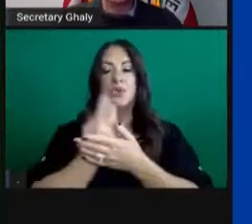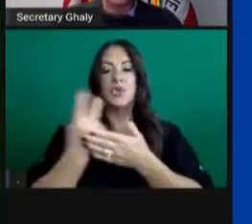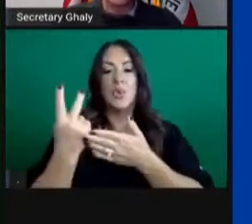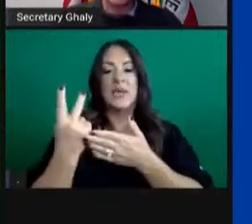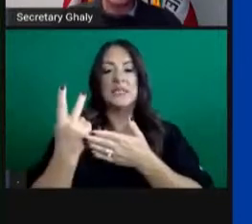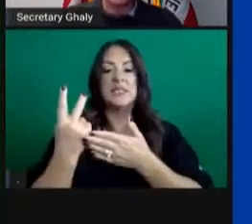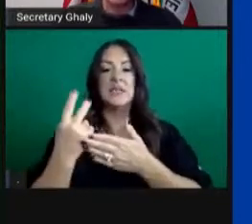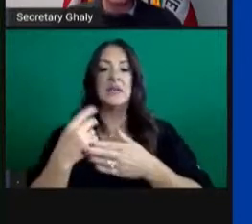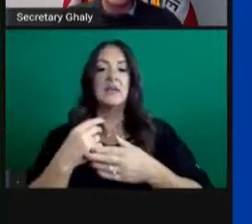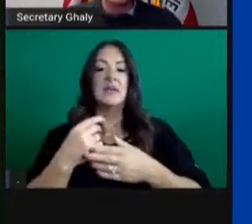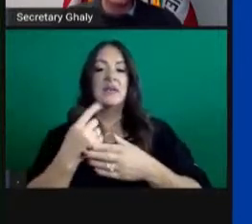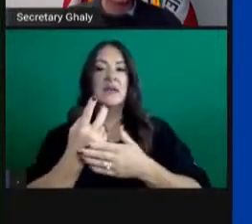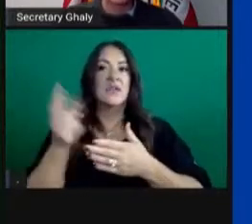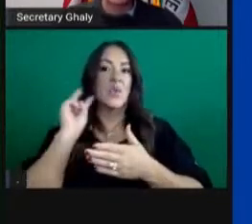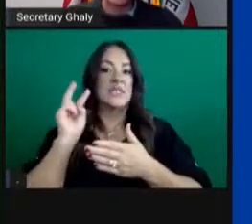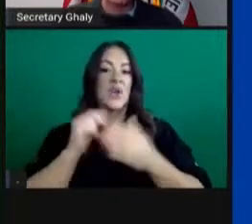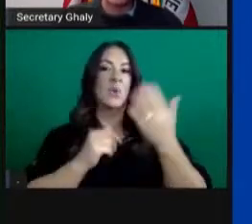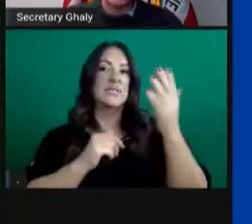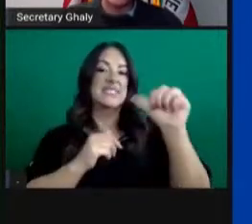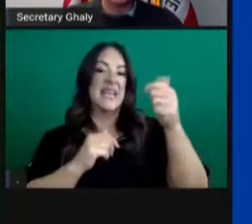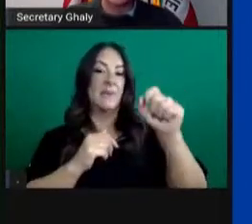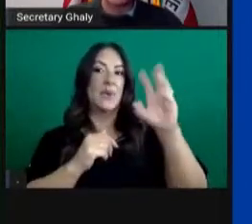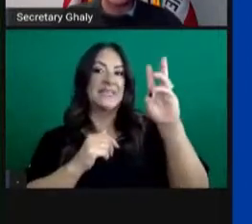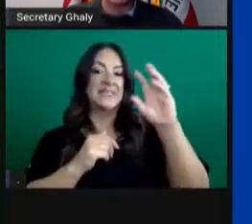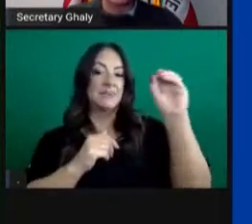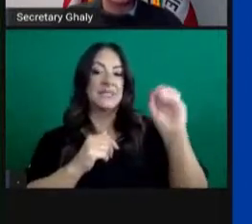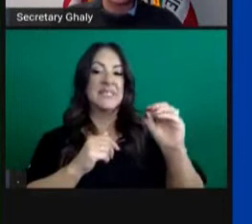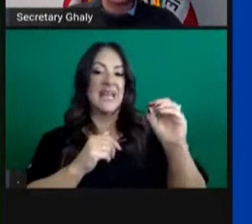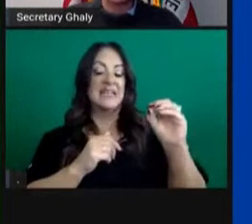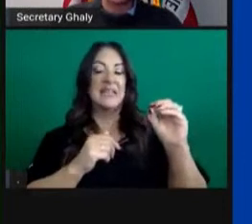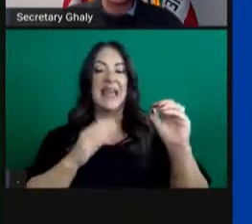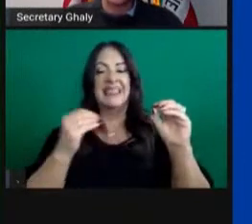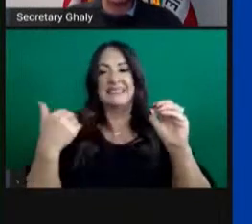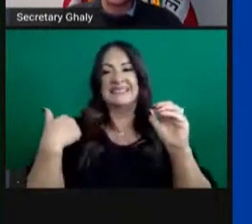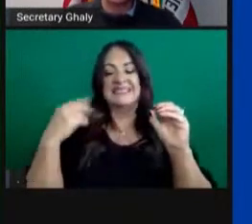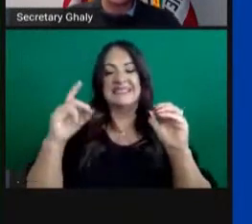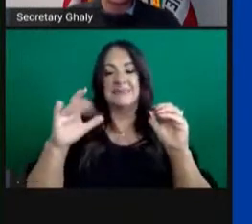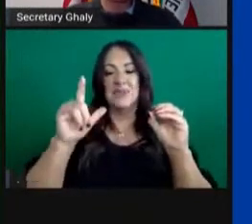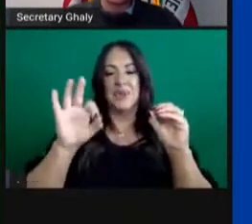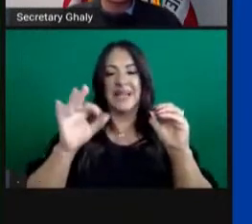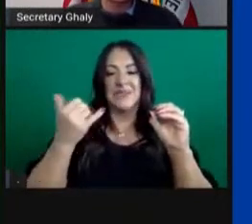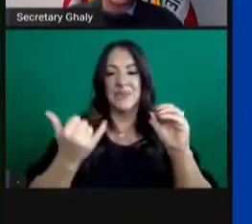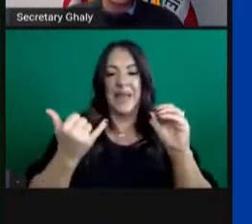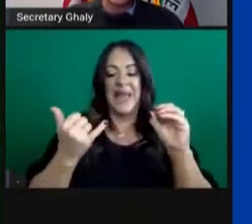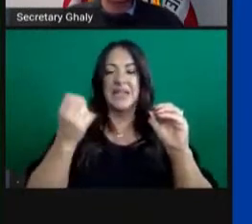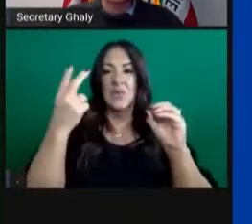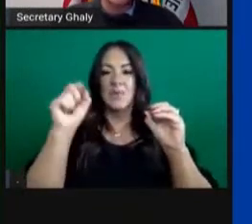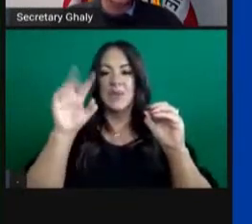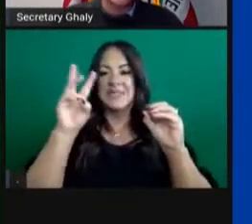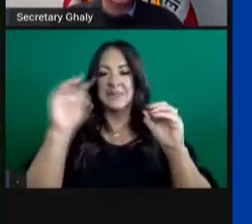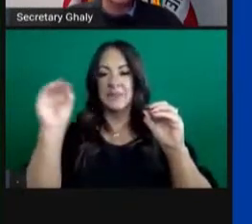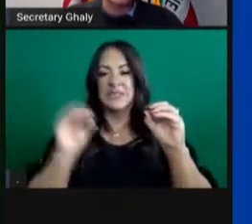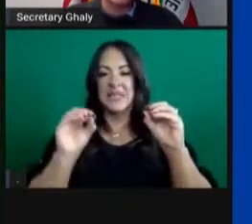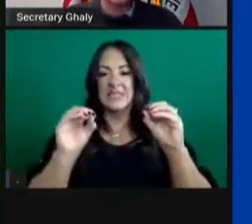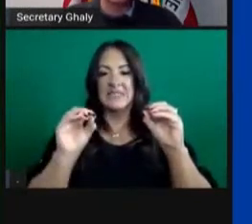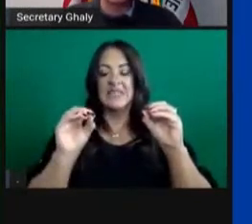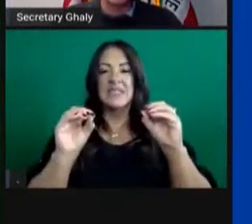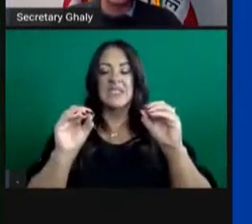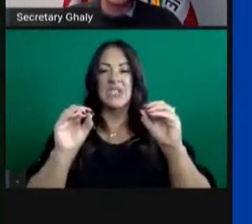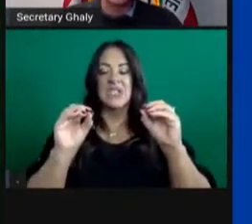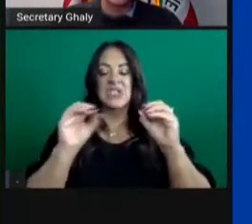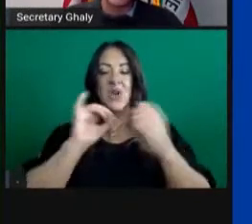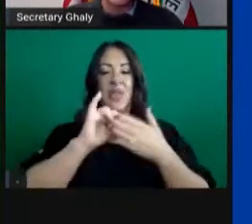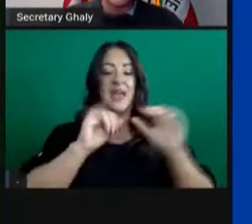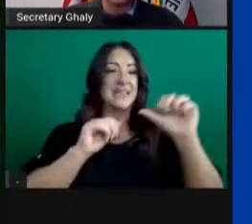lower than those other, that sort of first week, those first seven days in that 14-day range, which from this standpoint